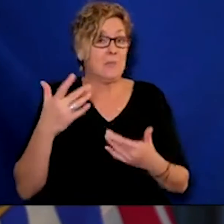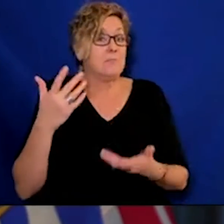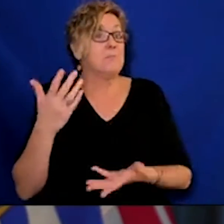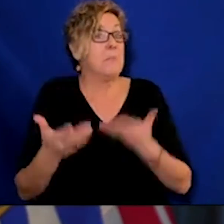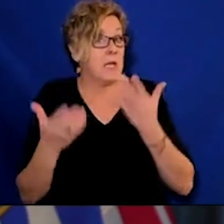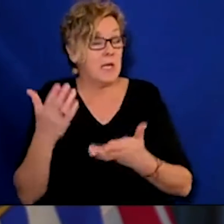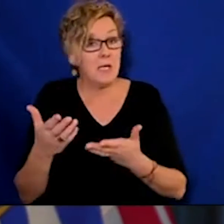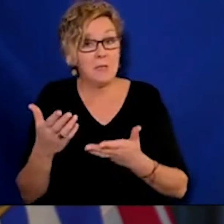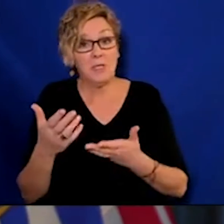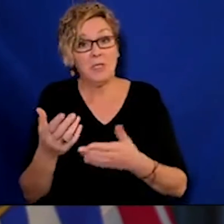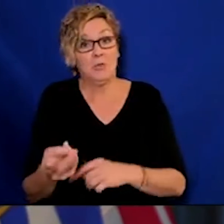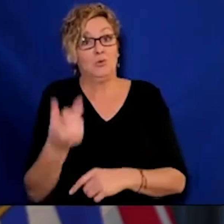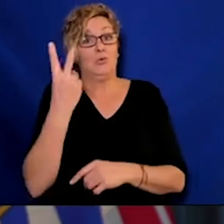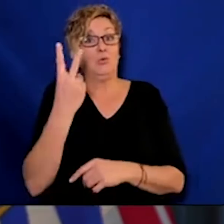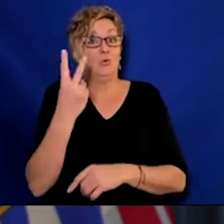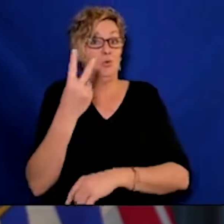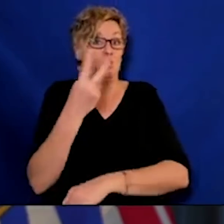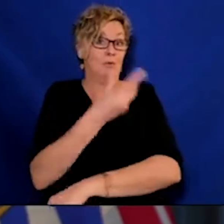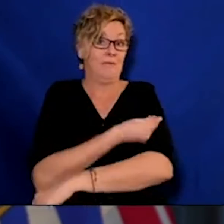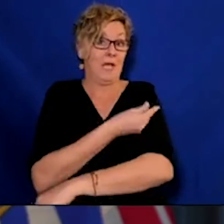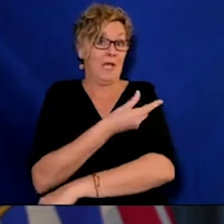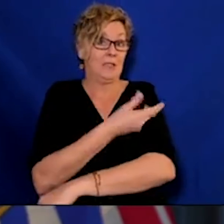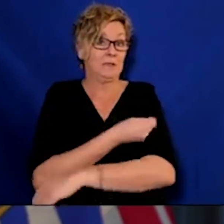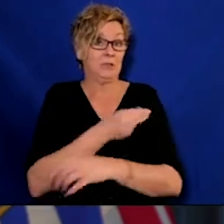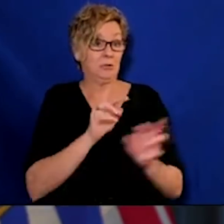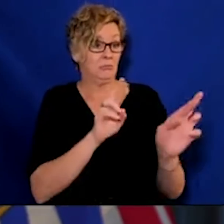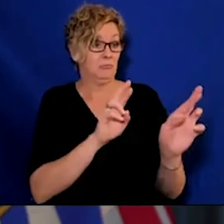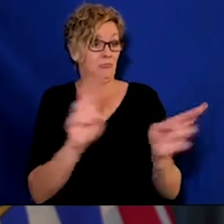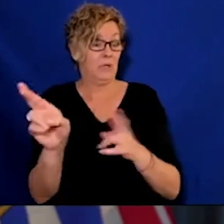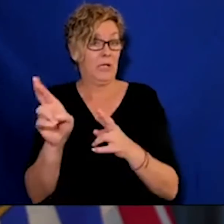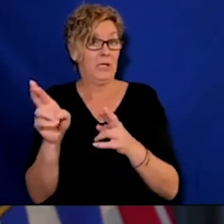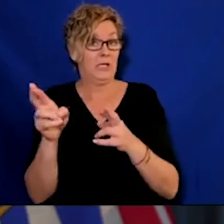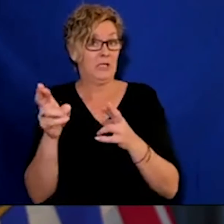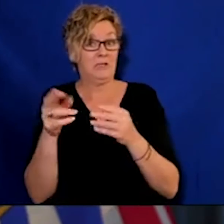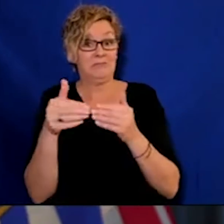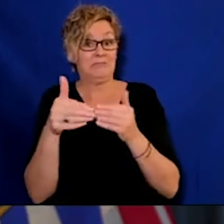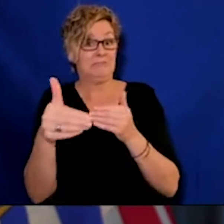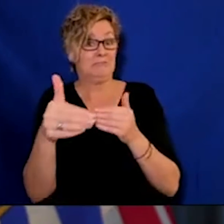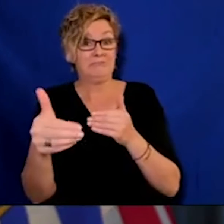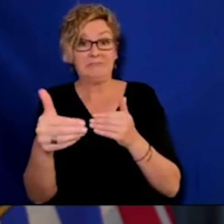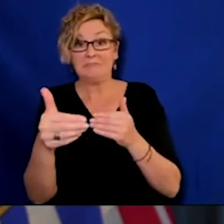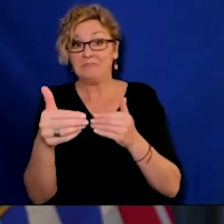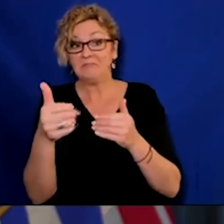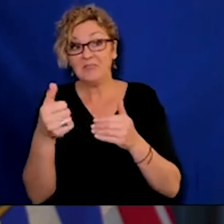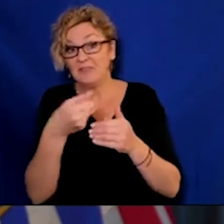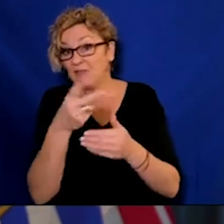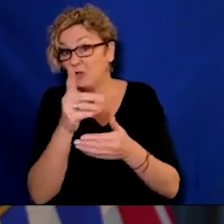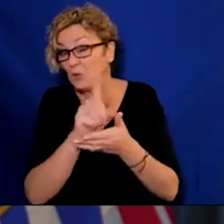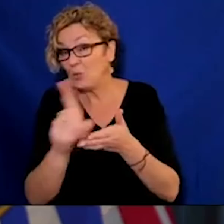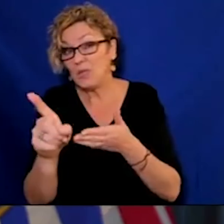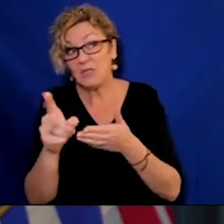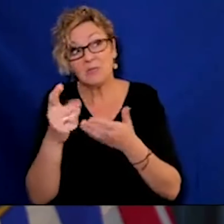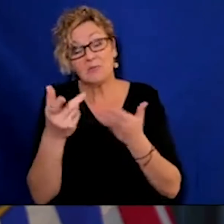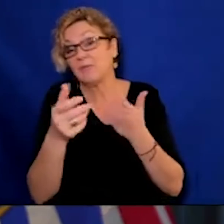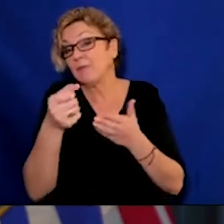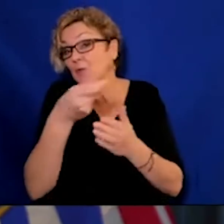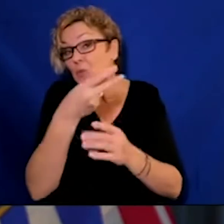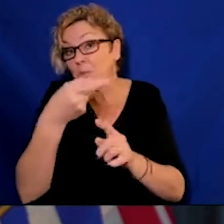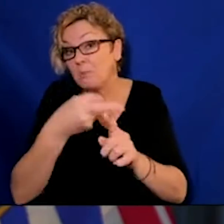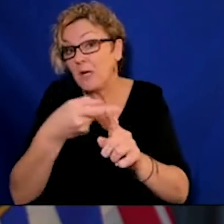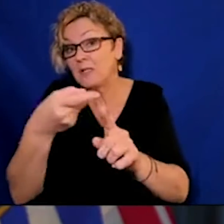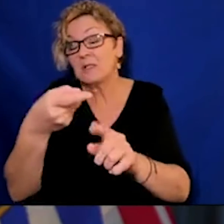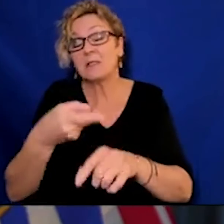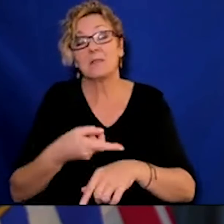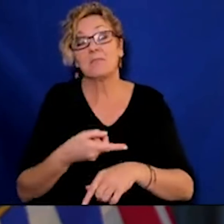two vaccines available very soon, within weeks, months, start are preparing across